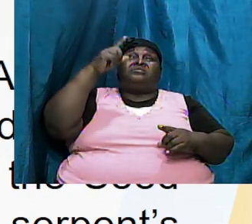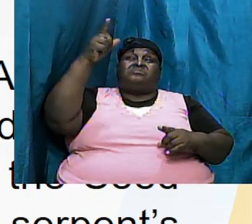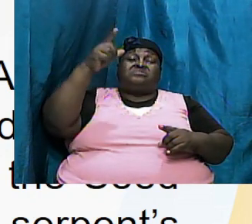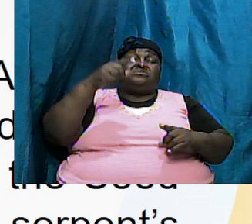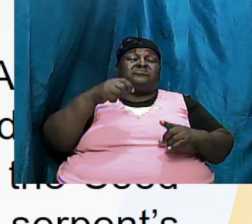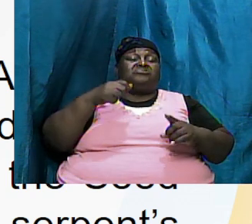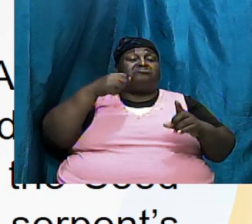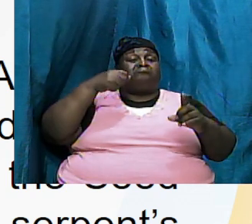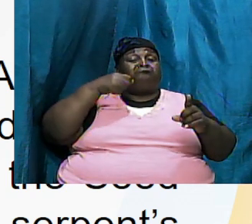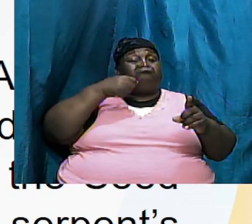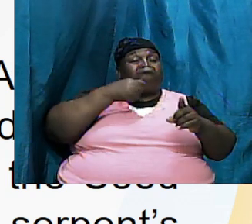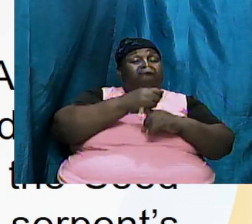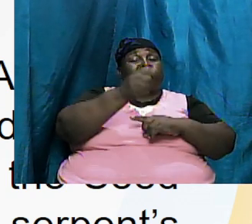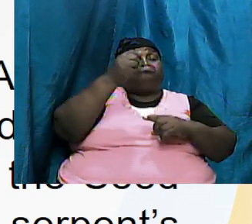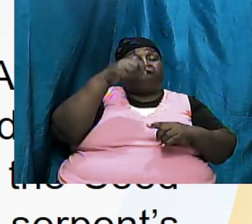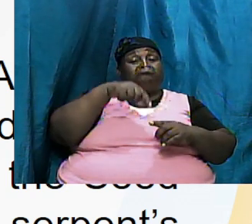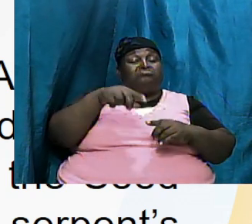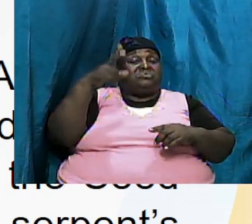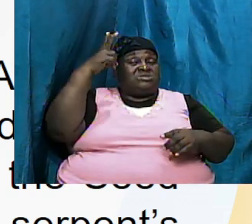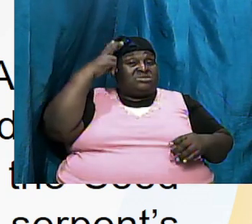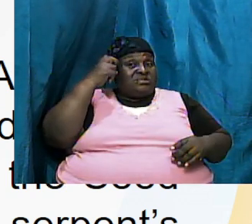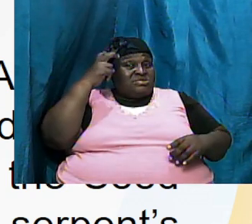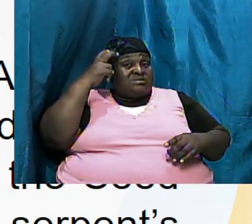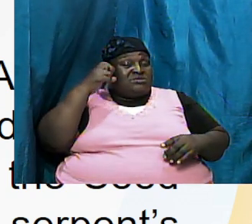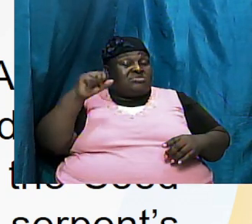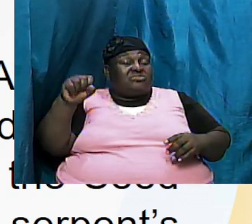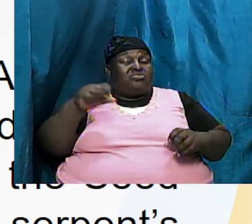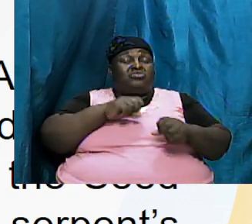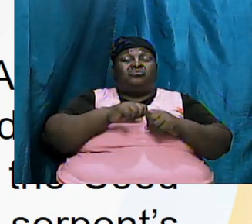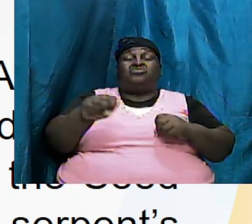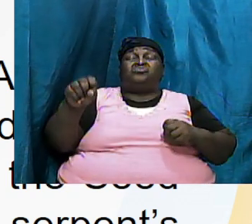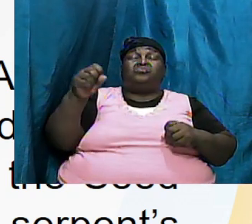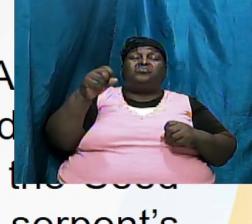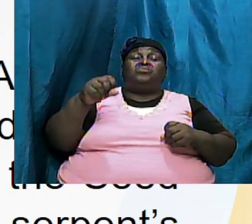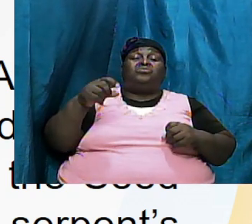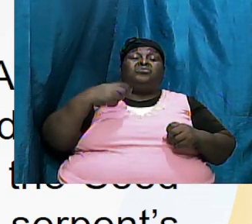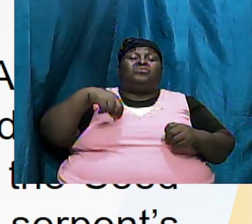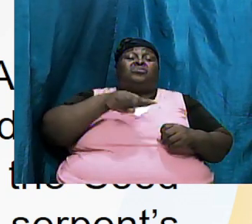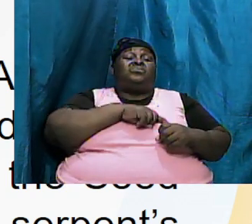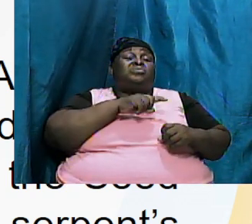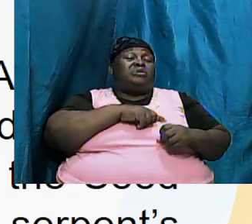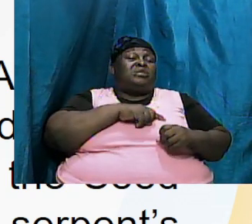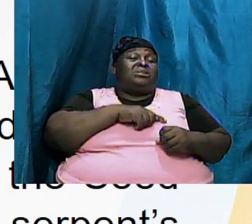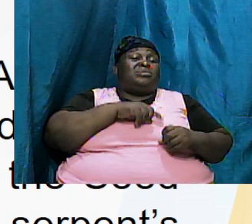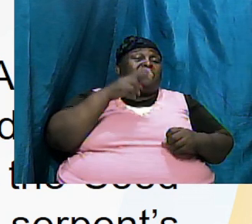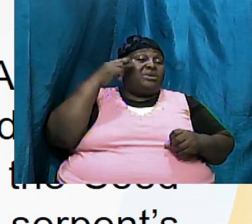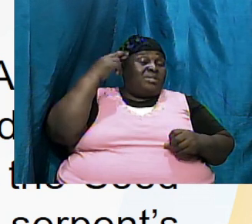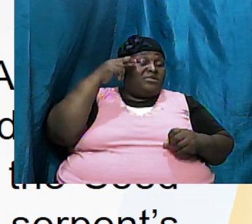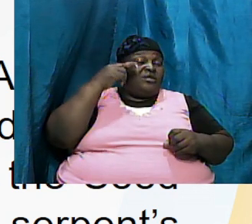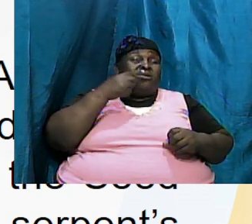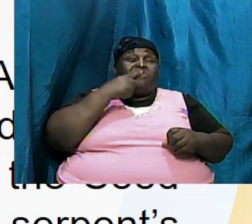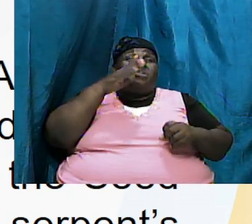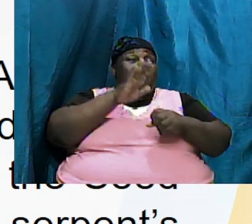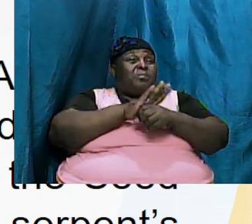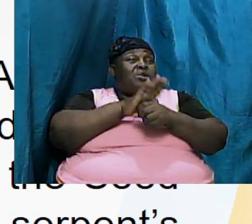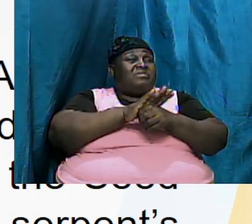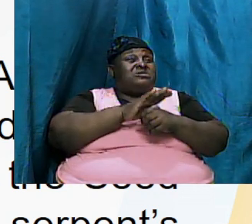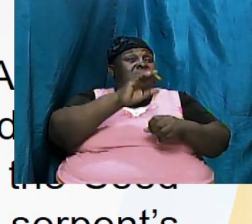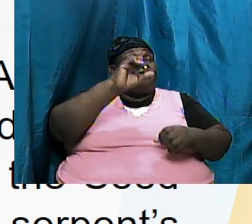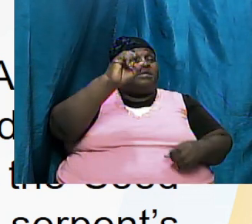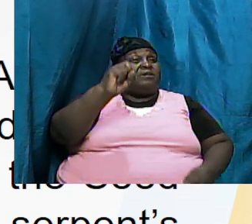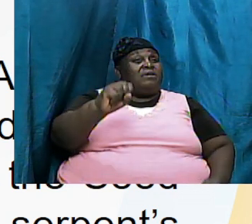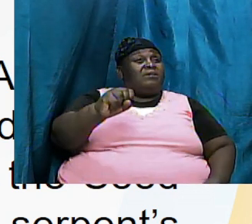heel and so we realize that the promise of a seed was to come that was going to